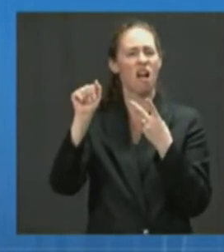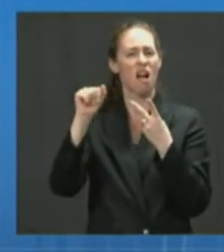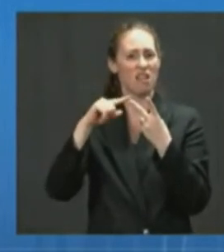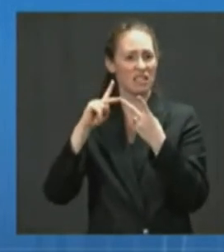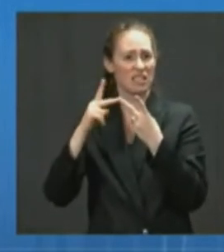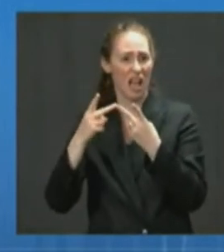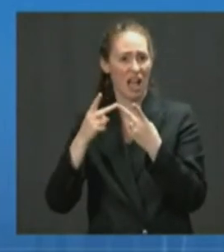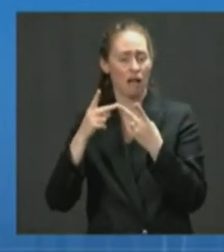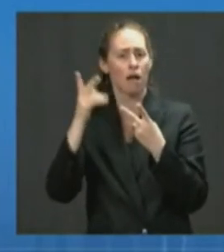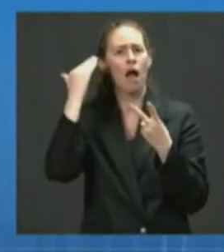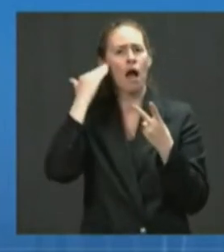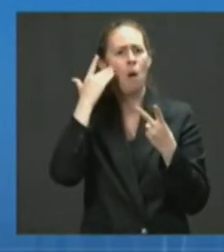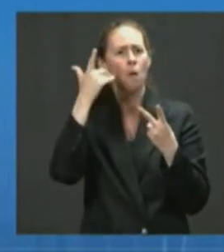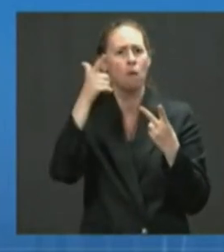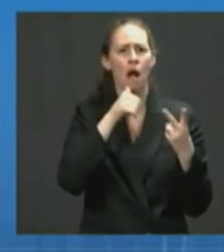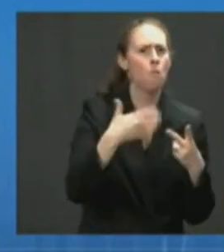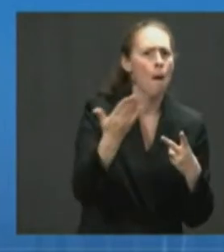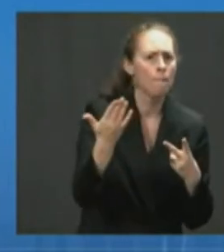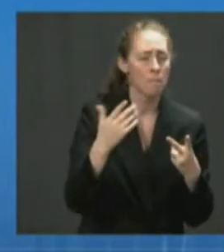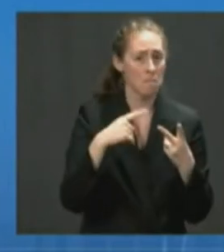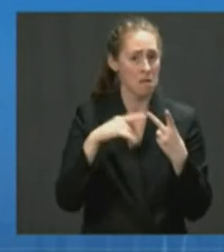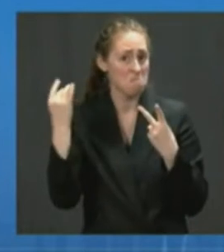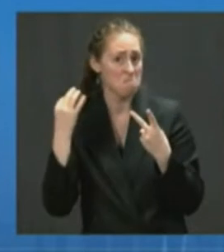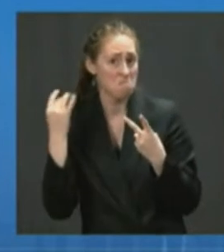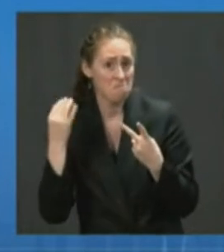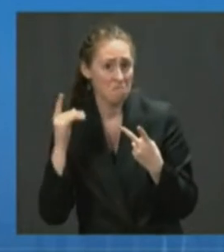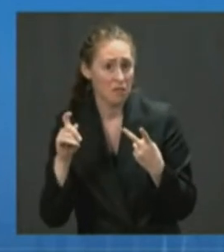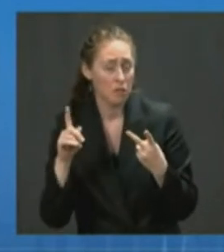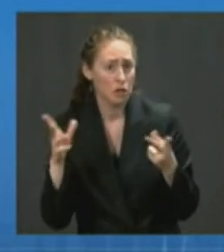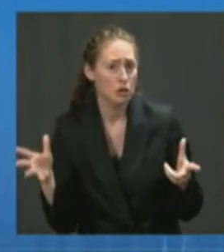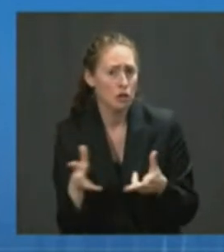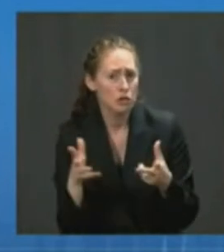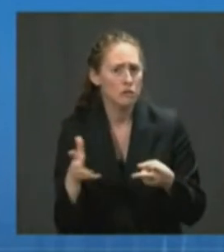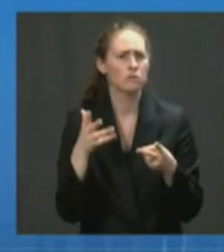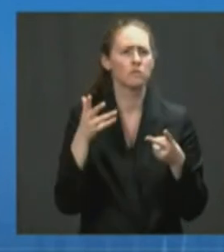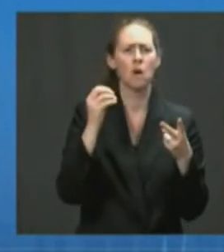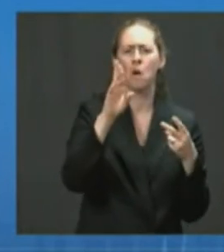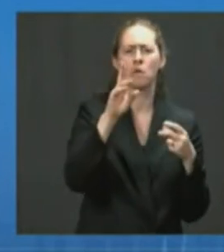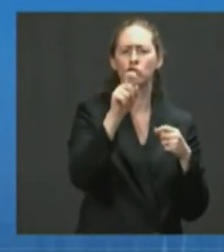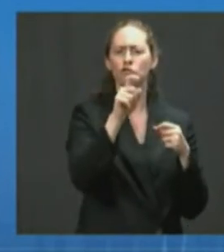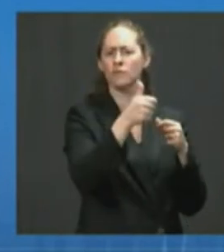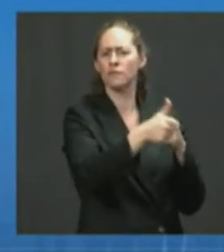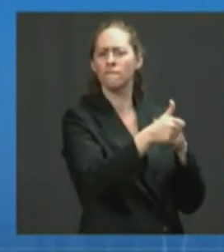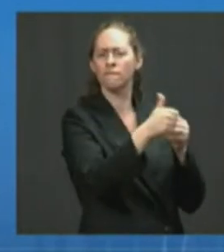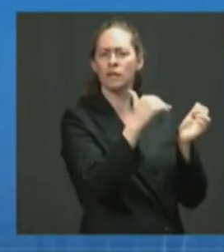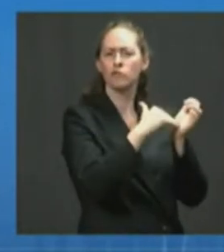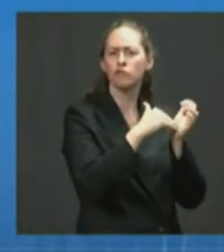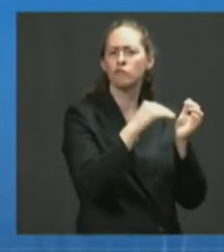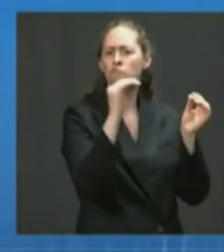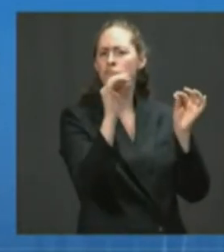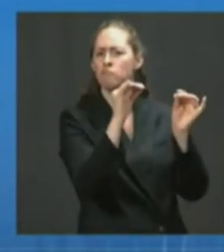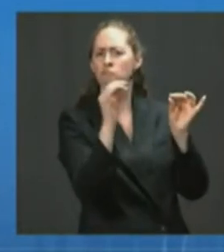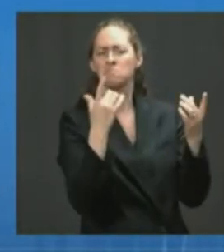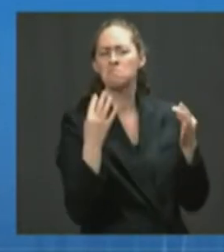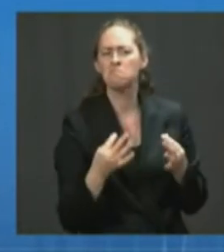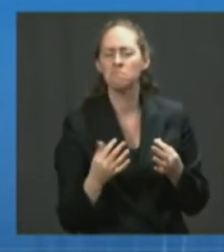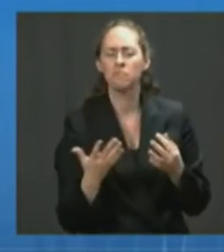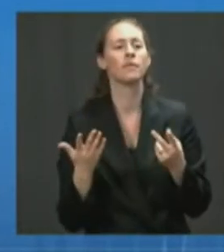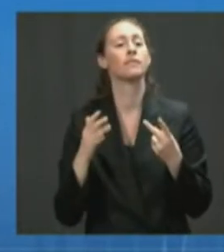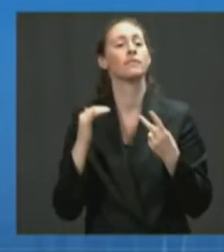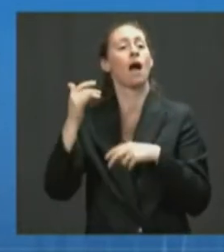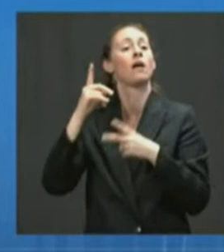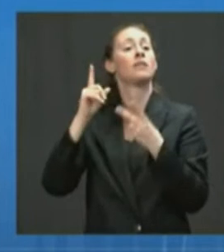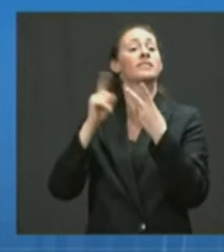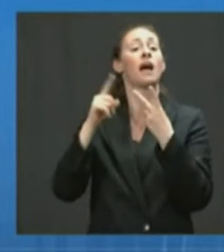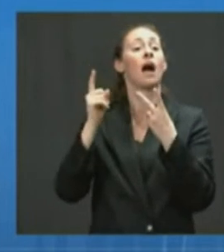against it or should patients and their doctors make a decision about that? Also wanted to get an update in early June. You announced a plan